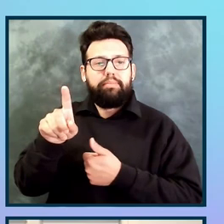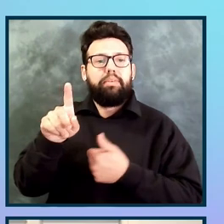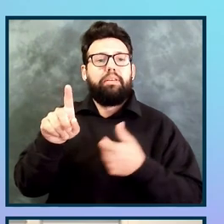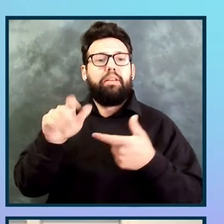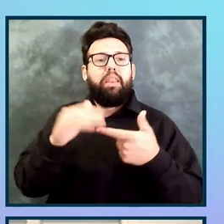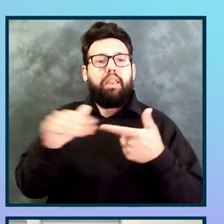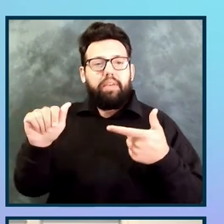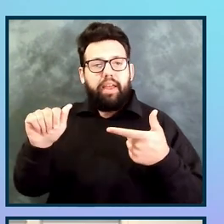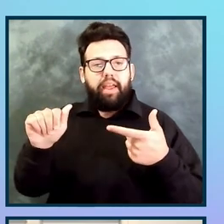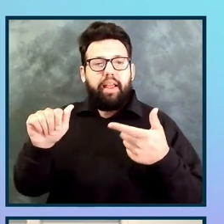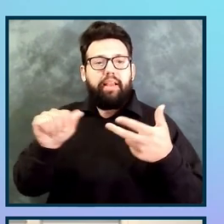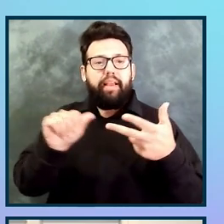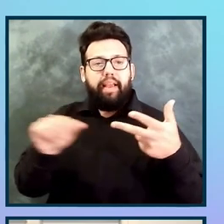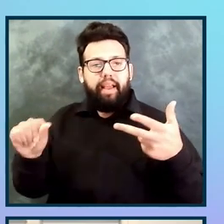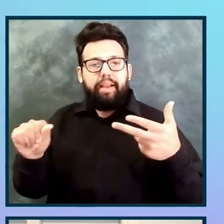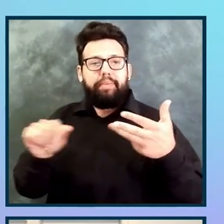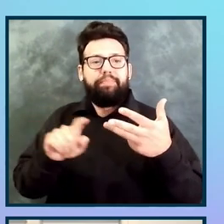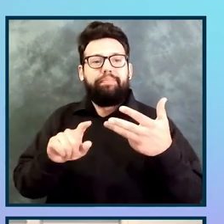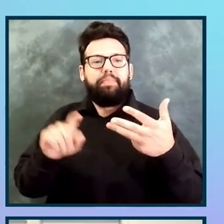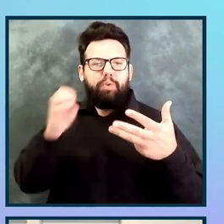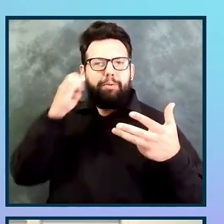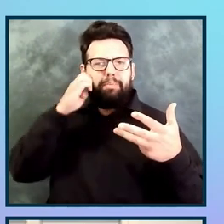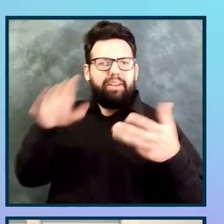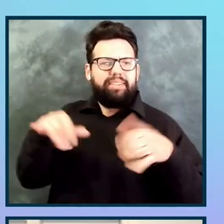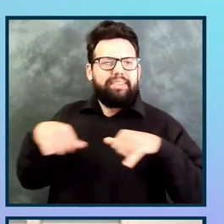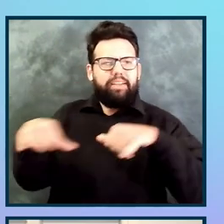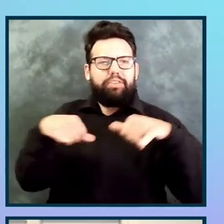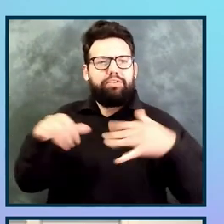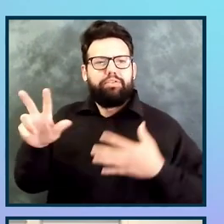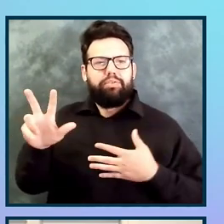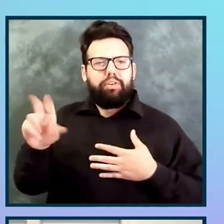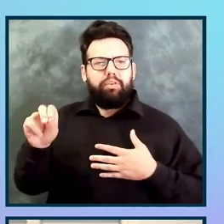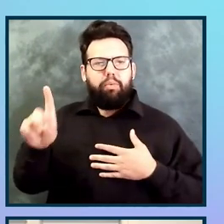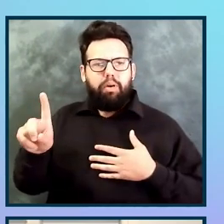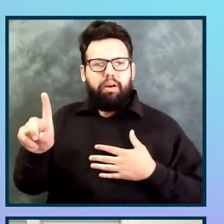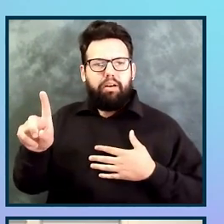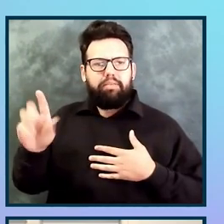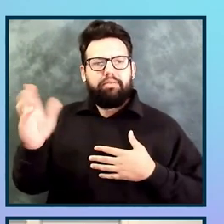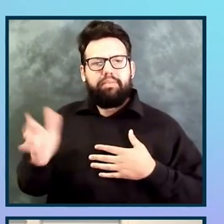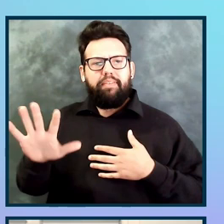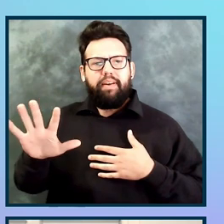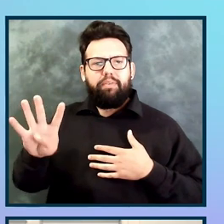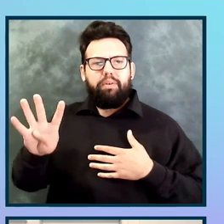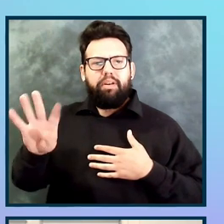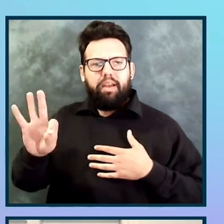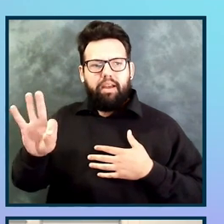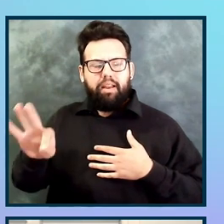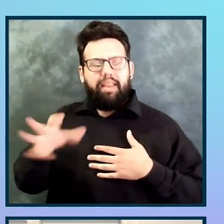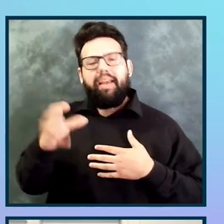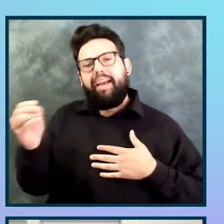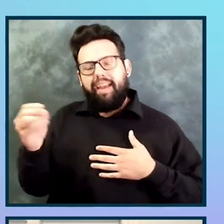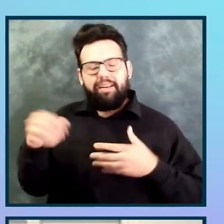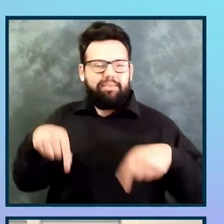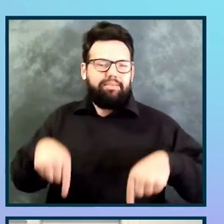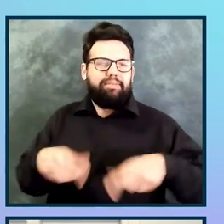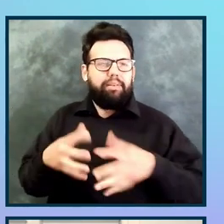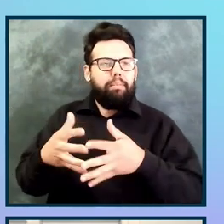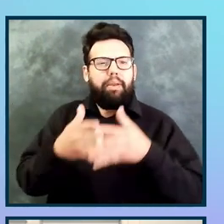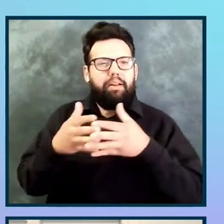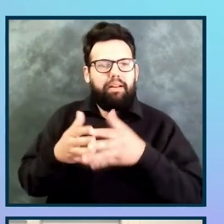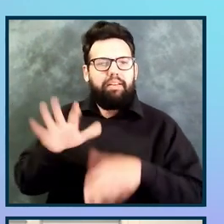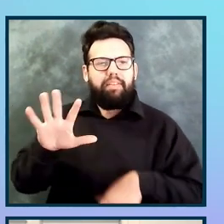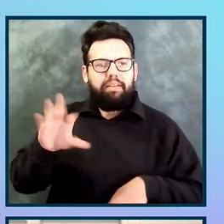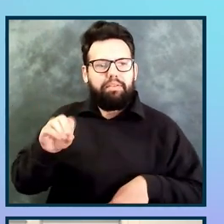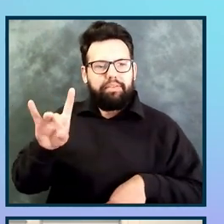508. We usually take a representative sample of page views and components to test, and